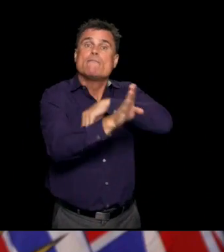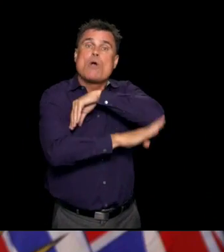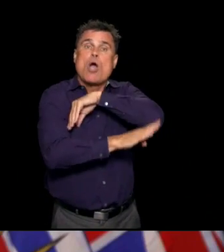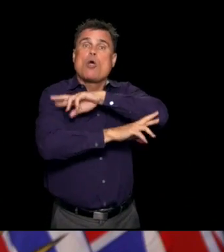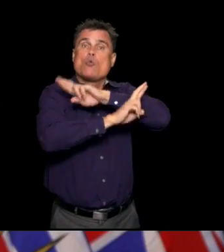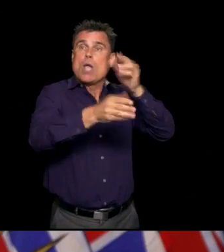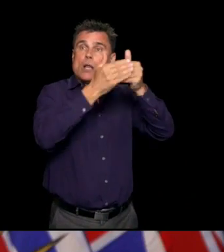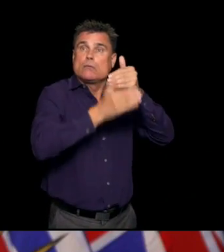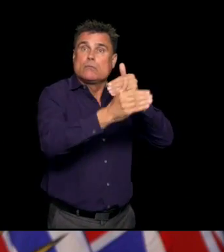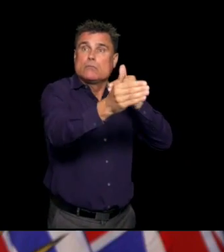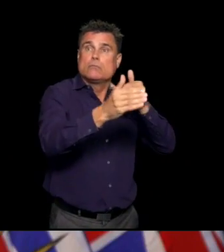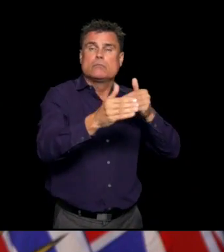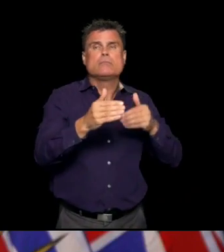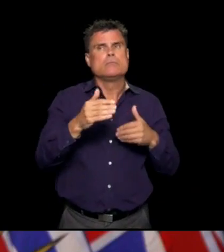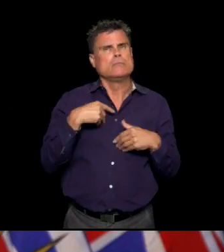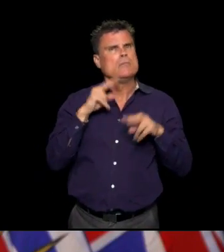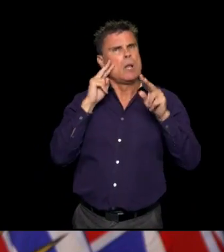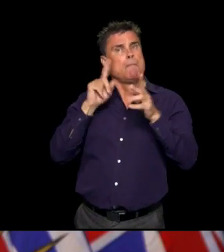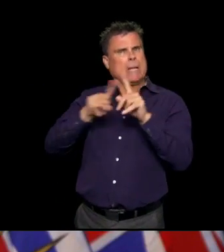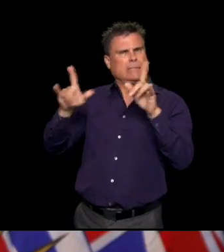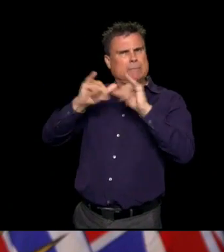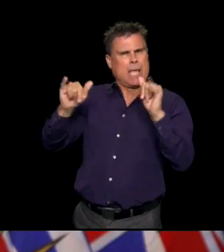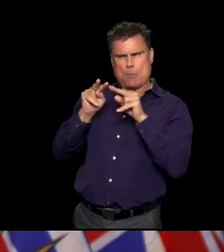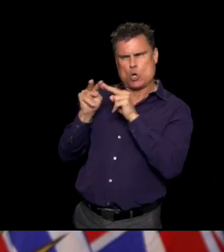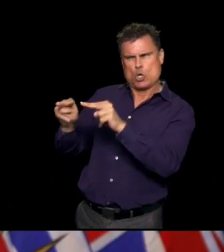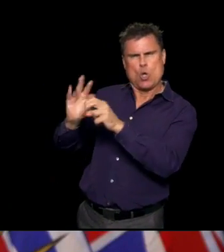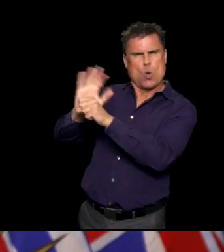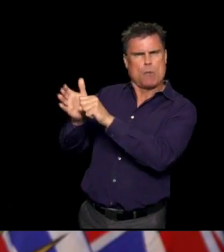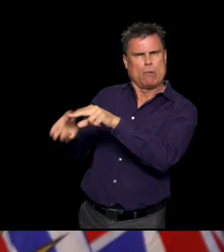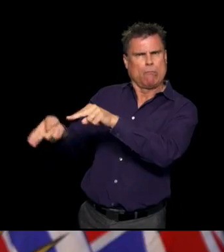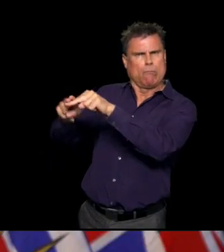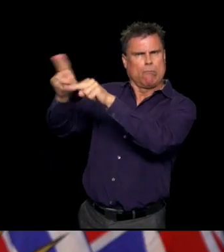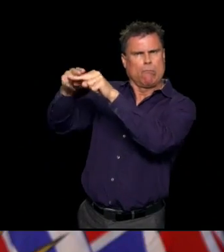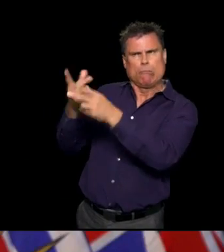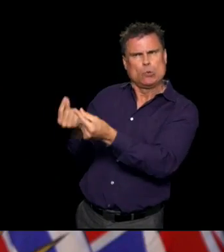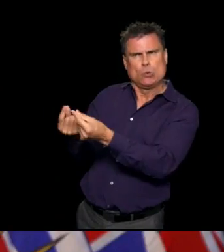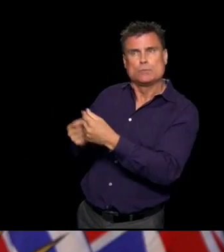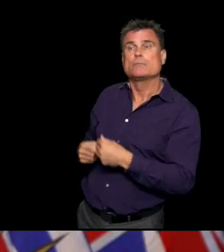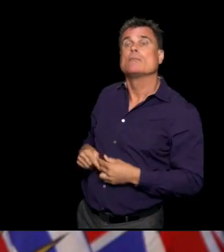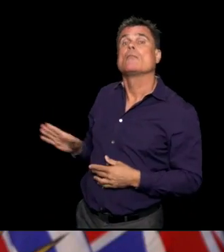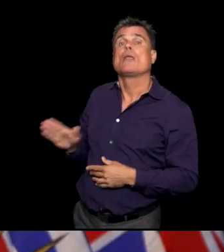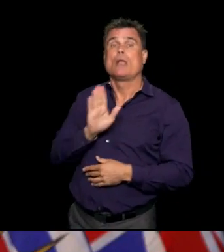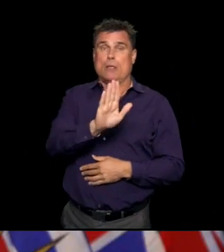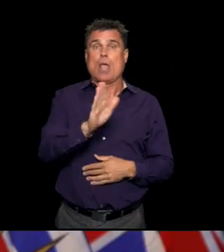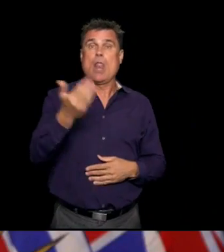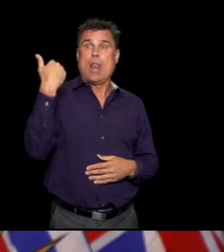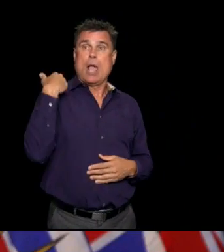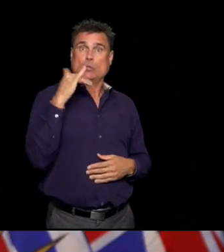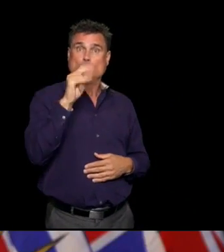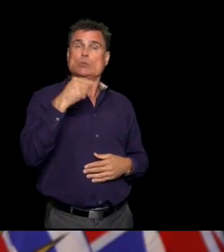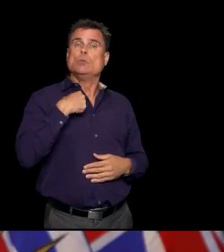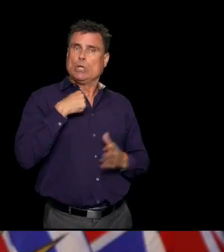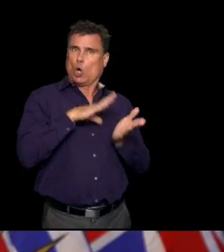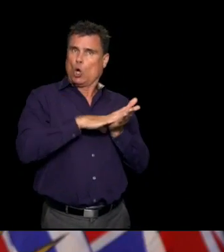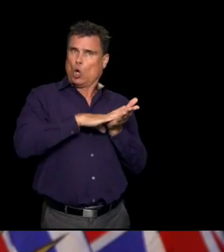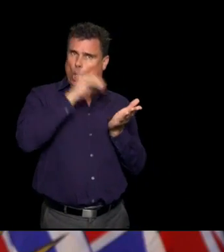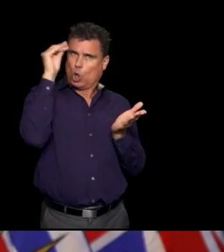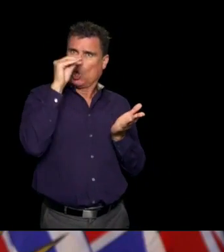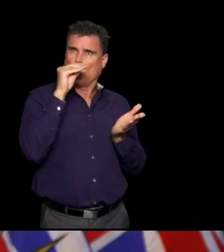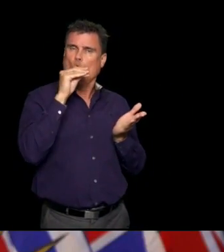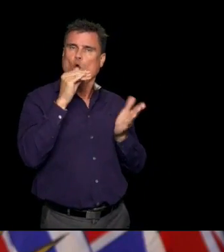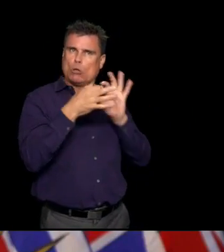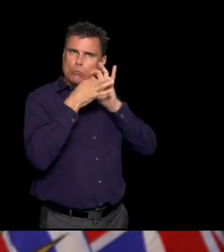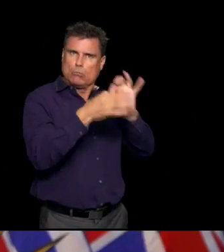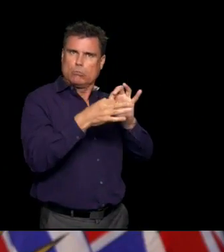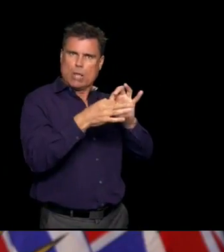more cases than there were then? I think there's a couple of things from that. We learned really practical, operational things. What works,